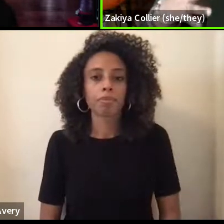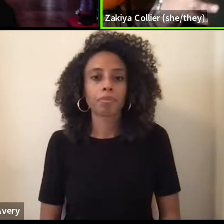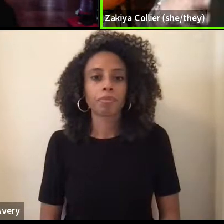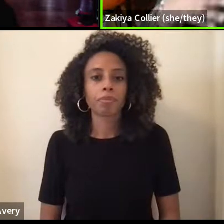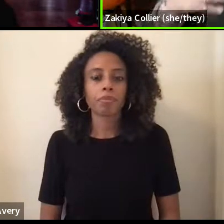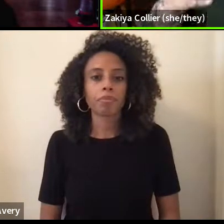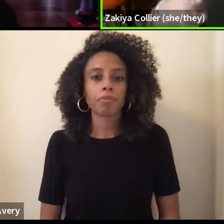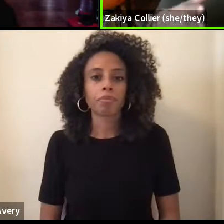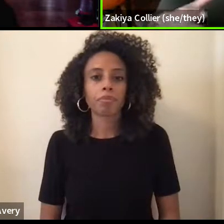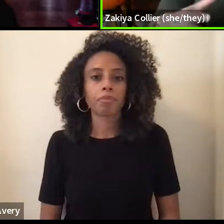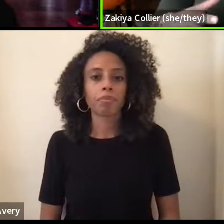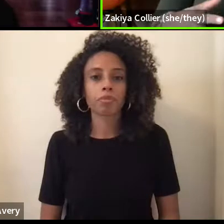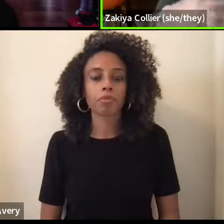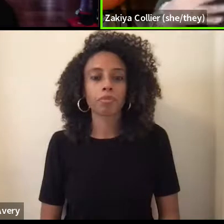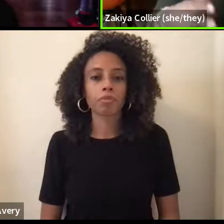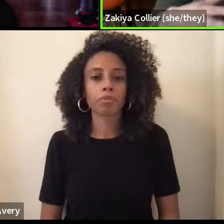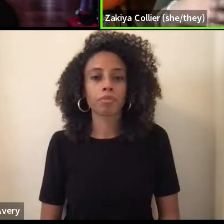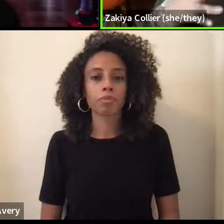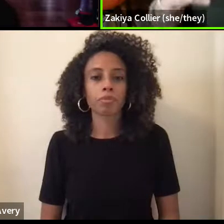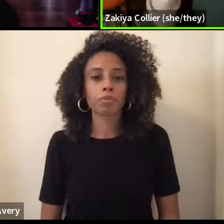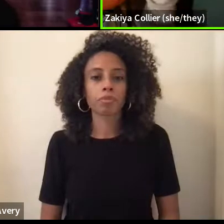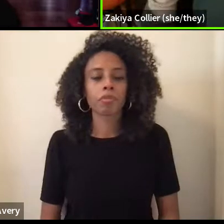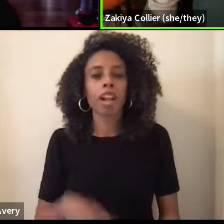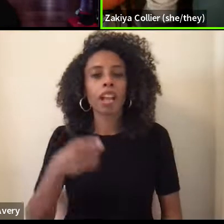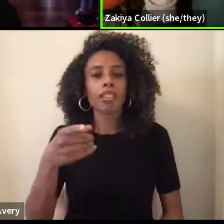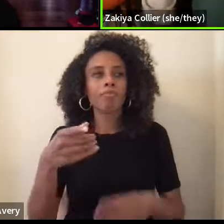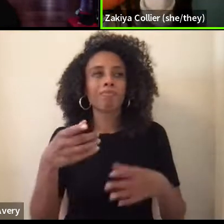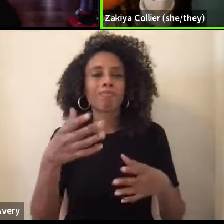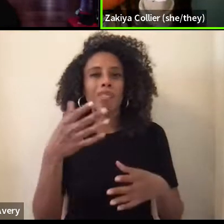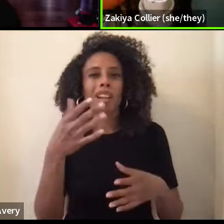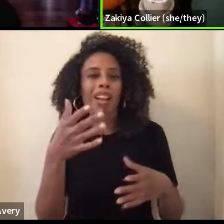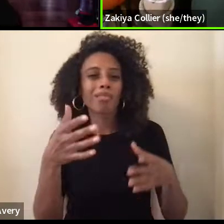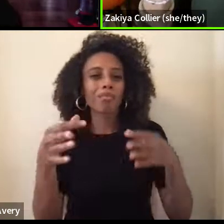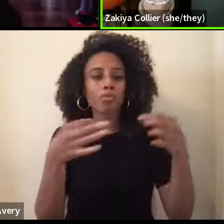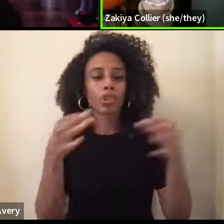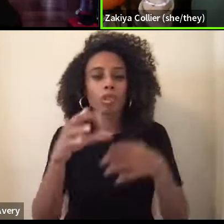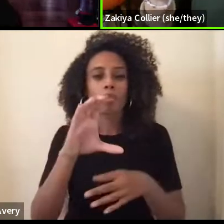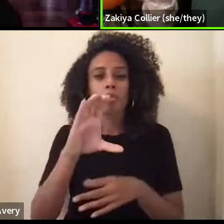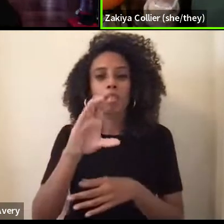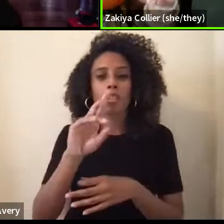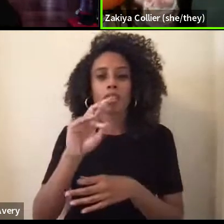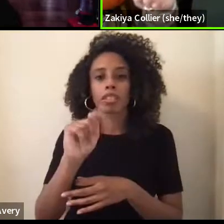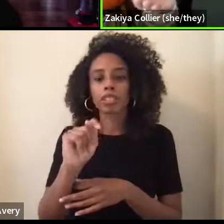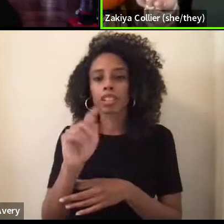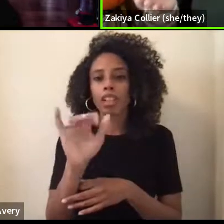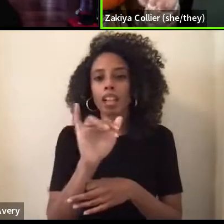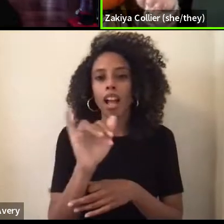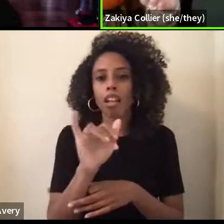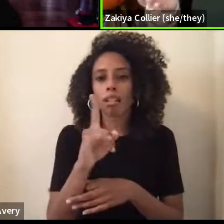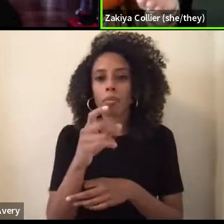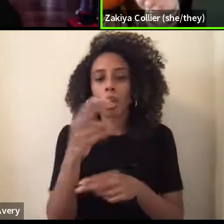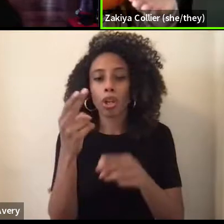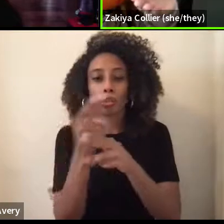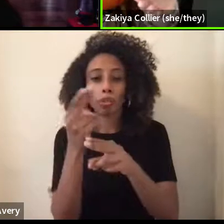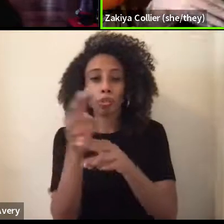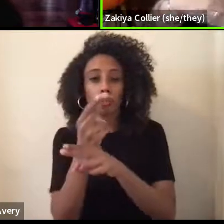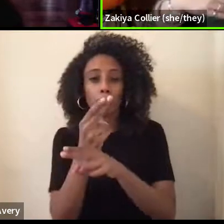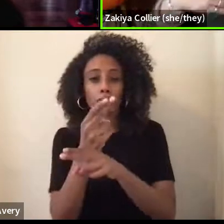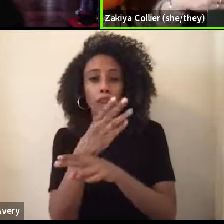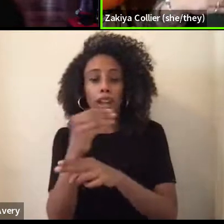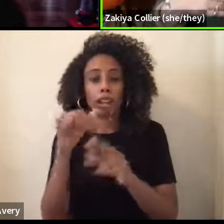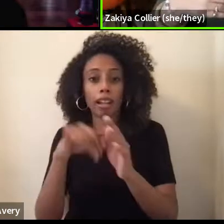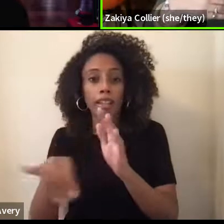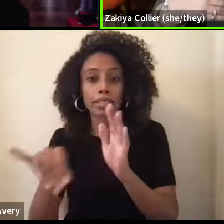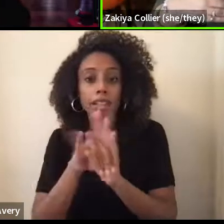he, he sort of describes CRT as like being useful and actually identifying